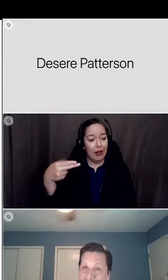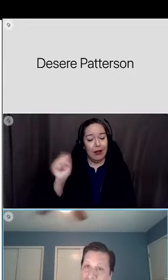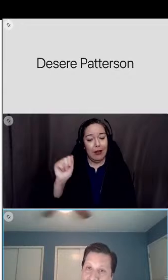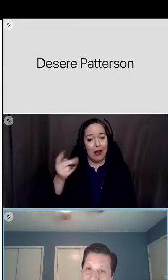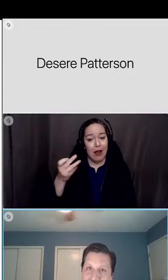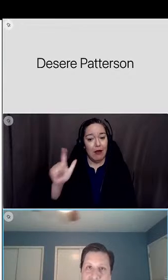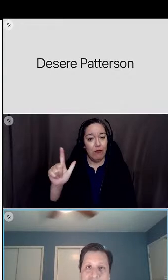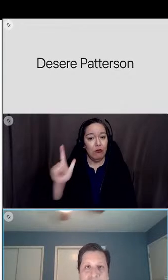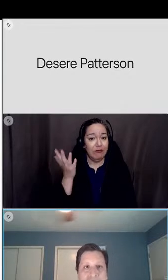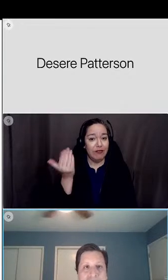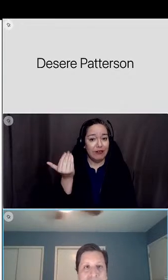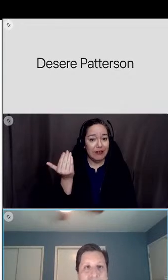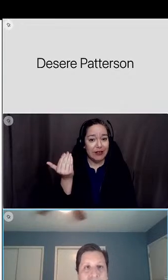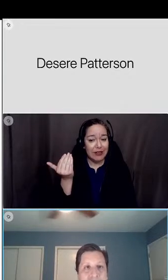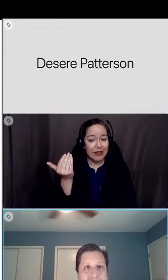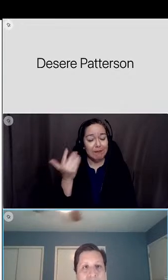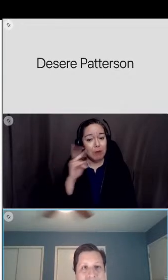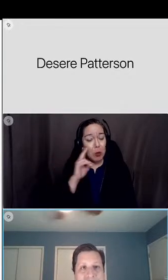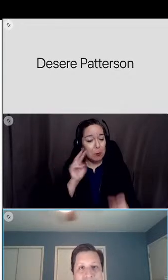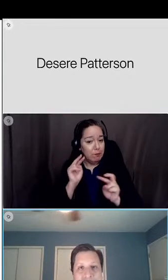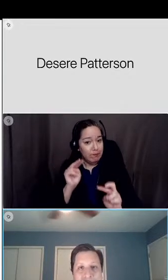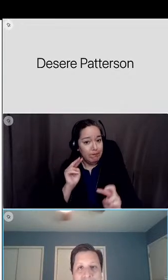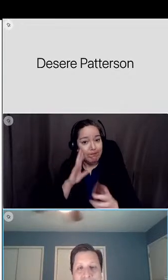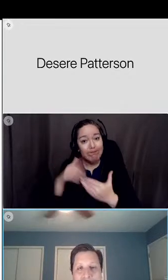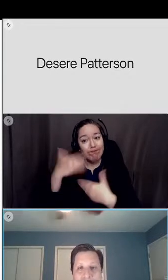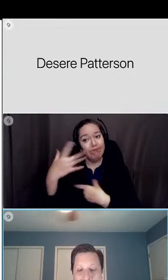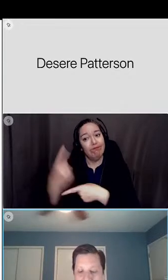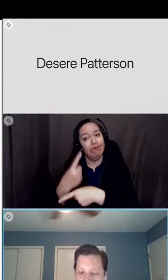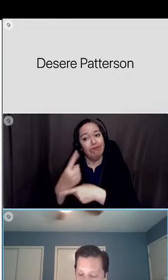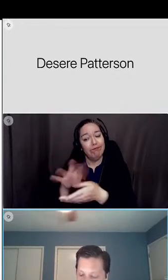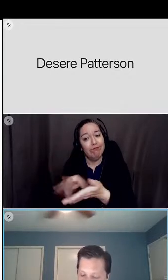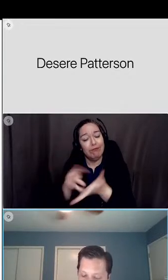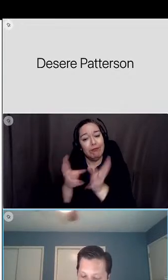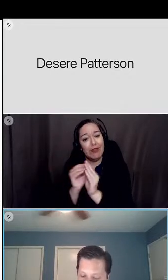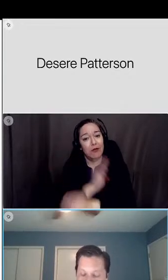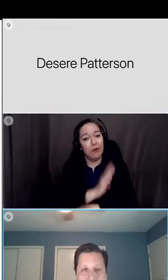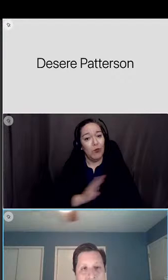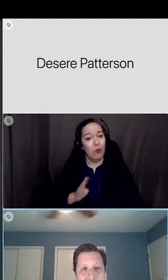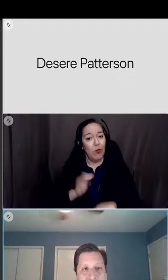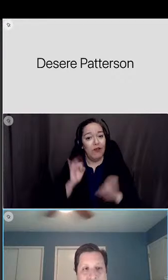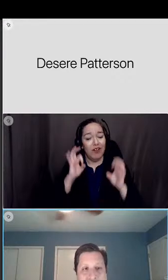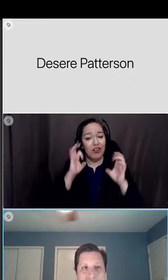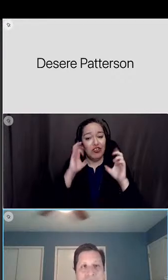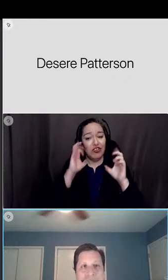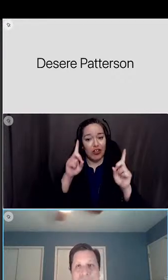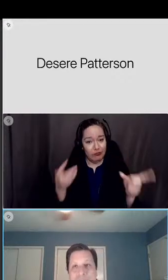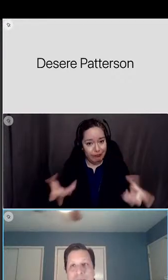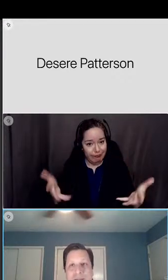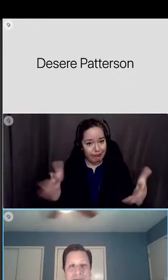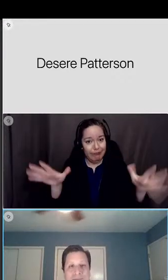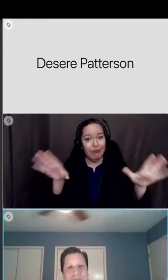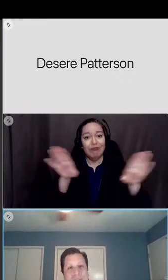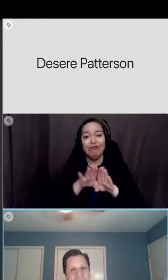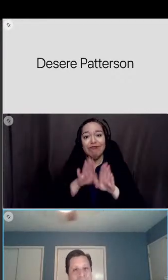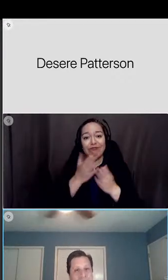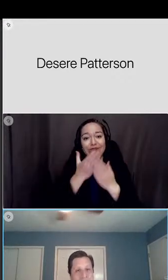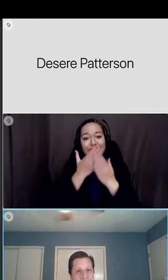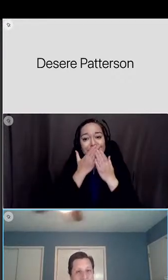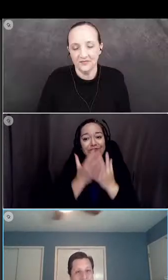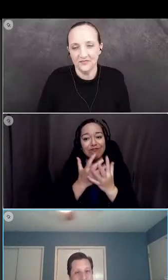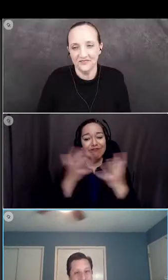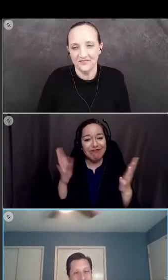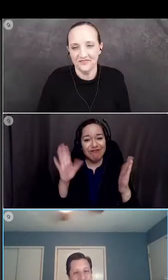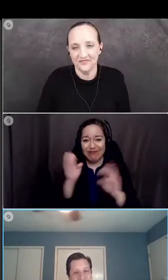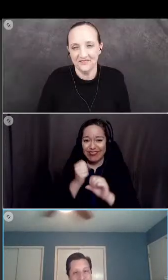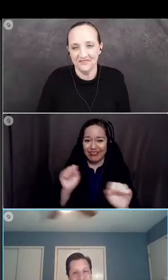april 15th so stay tuned for the next regularly scheduled meeting for the board of education we are adjourned thanks so much everybody be safe